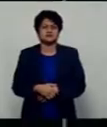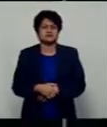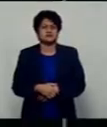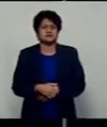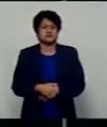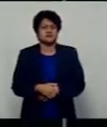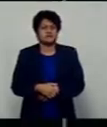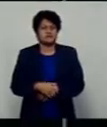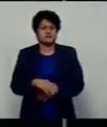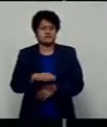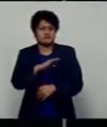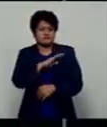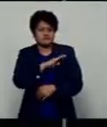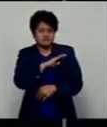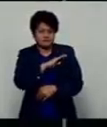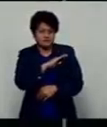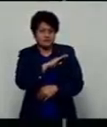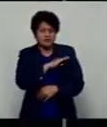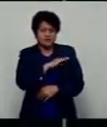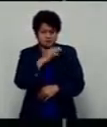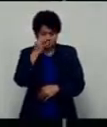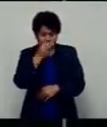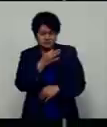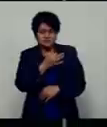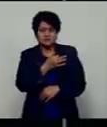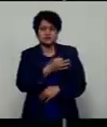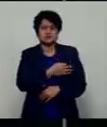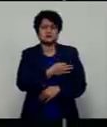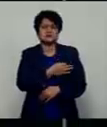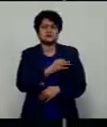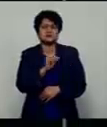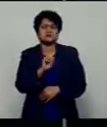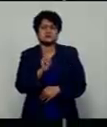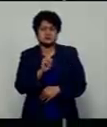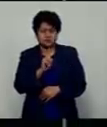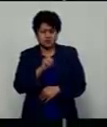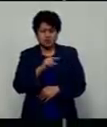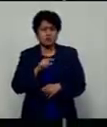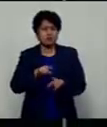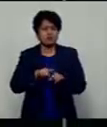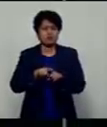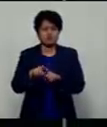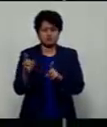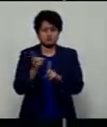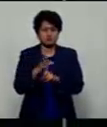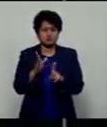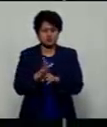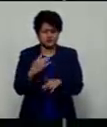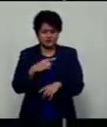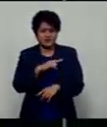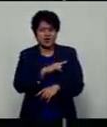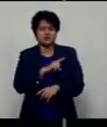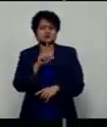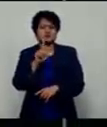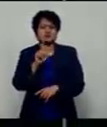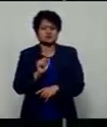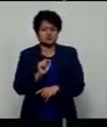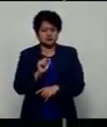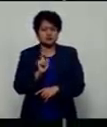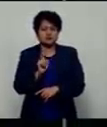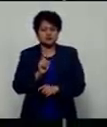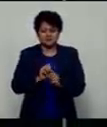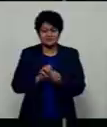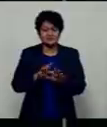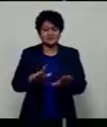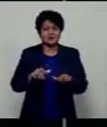Prime Minister Borengen Baini Marawa believes that the most effective measure for Fijians to defeat the widespread transmission